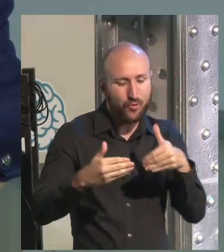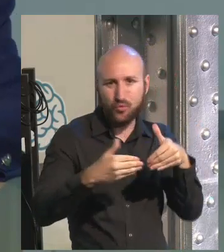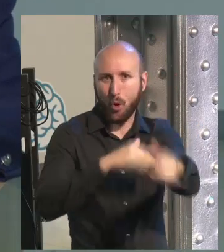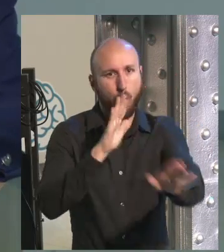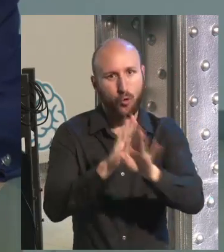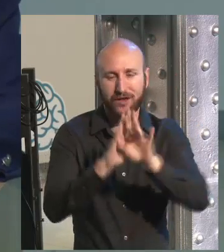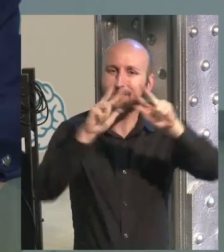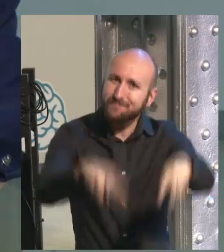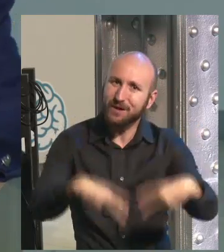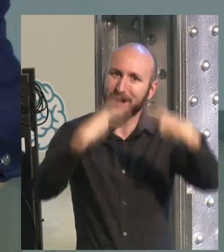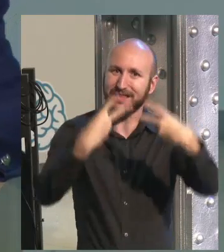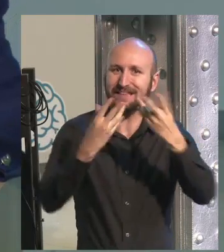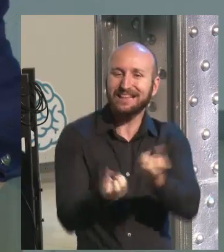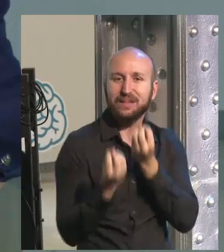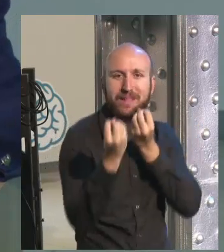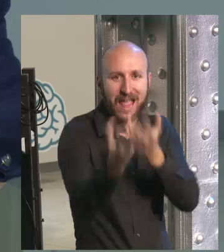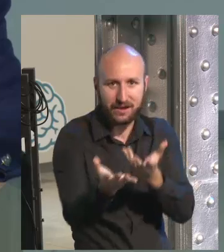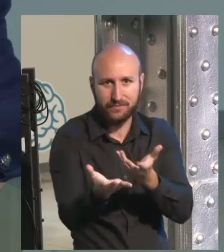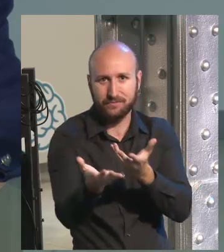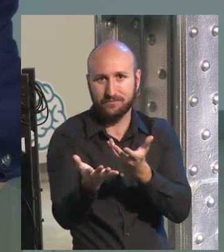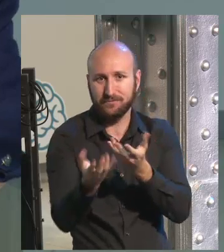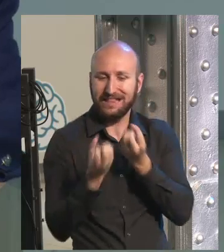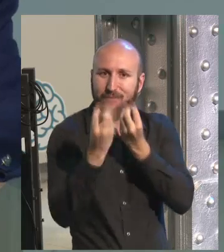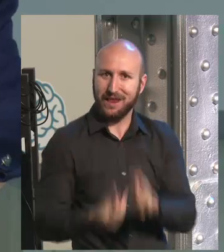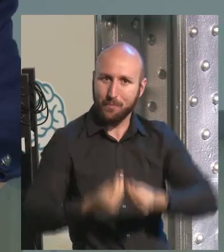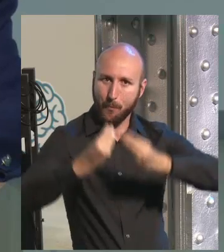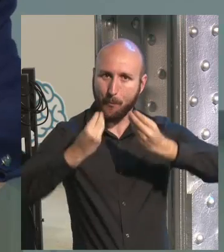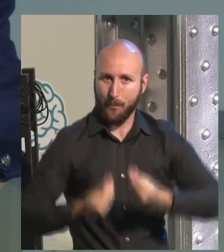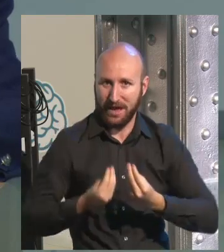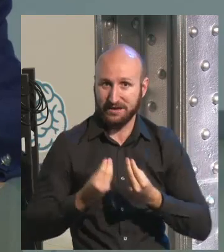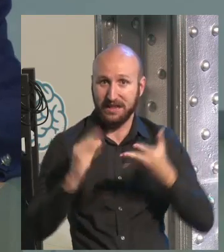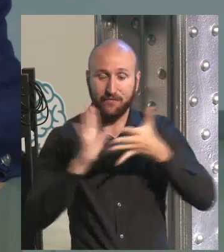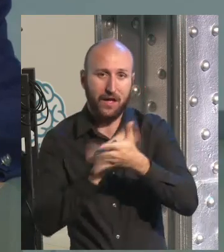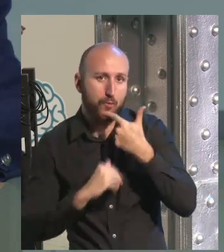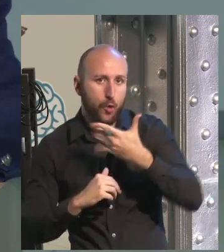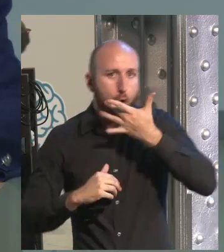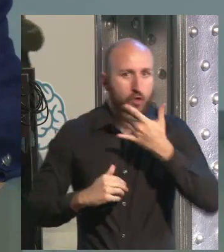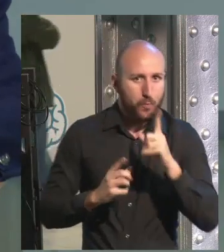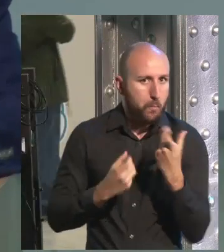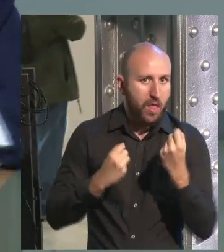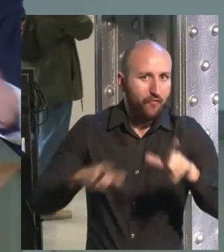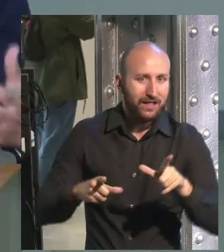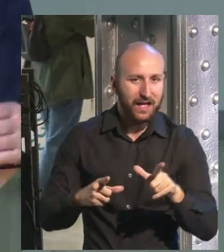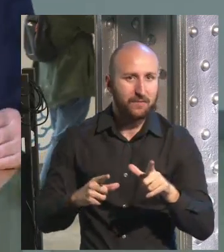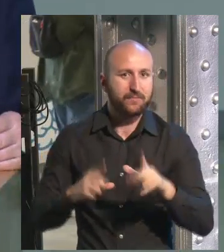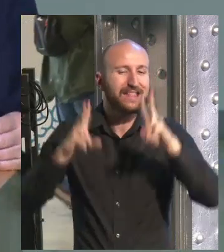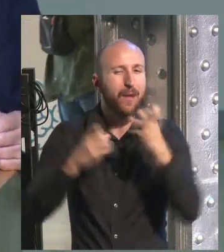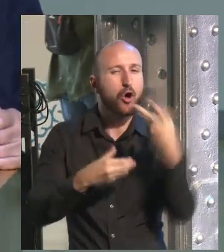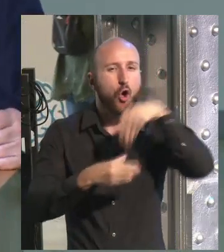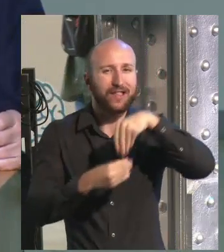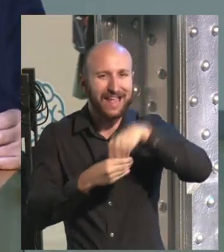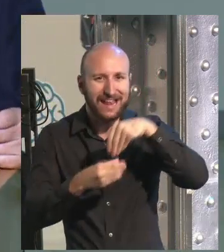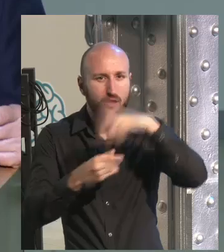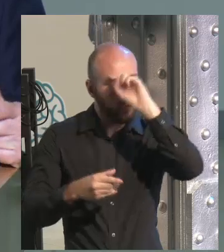And this is quite hard in this context. I don't think I am the best